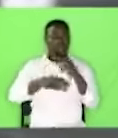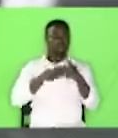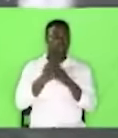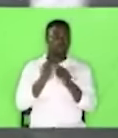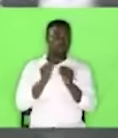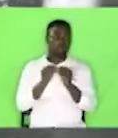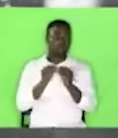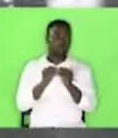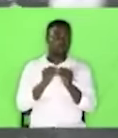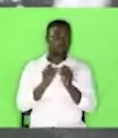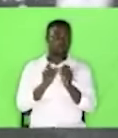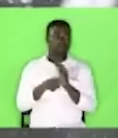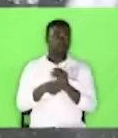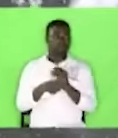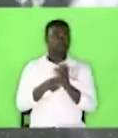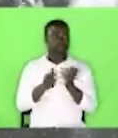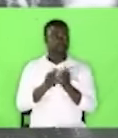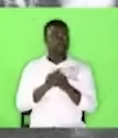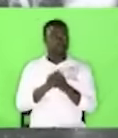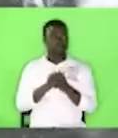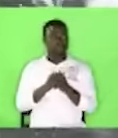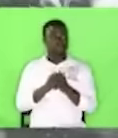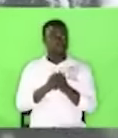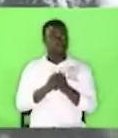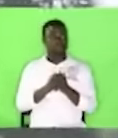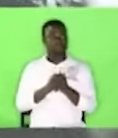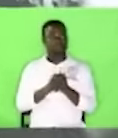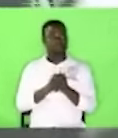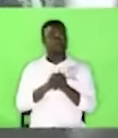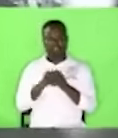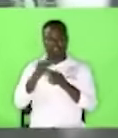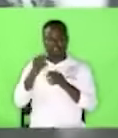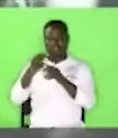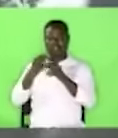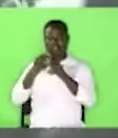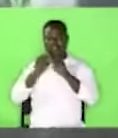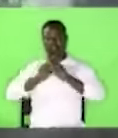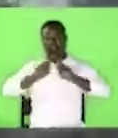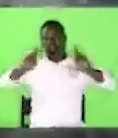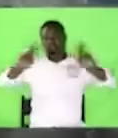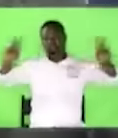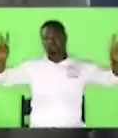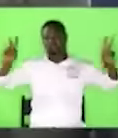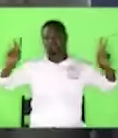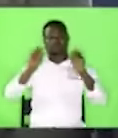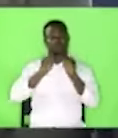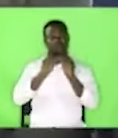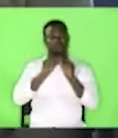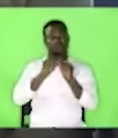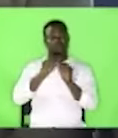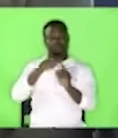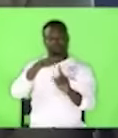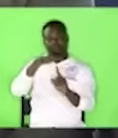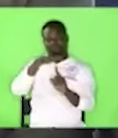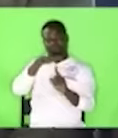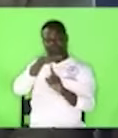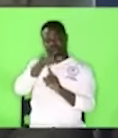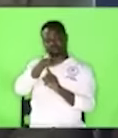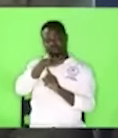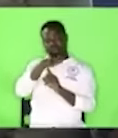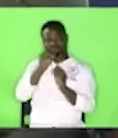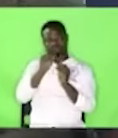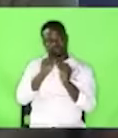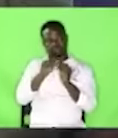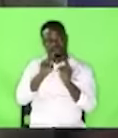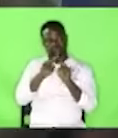arguably, the one, the most famous around that time that he died. So, many people